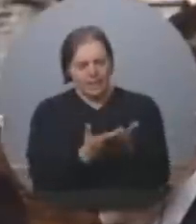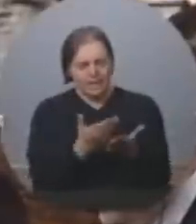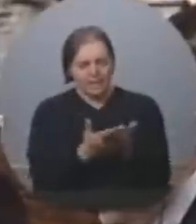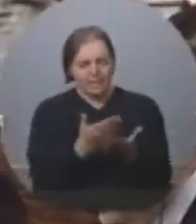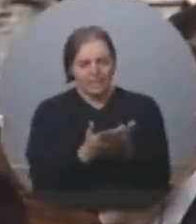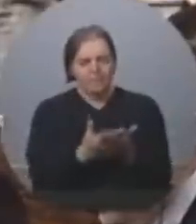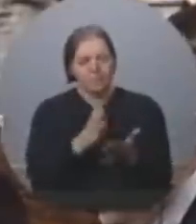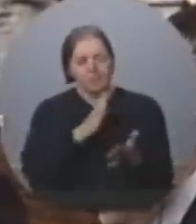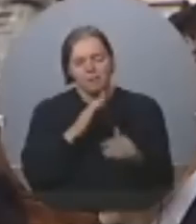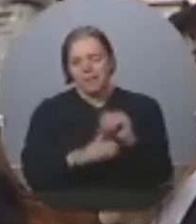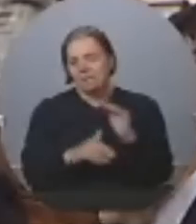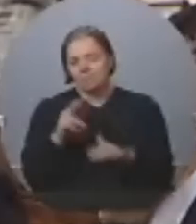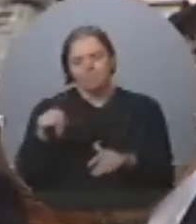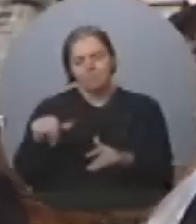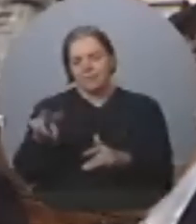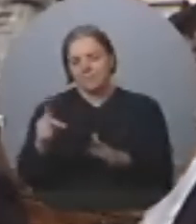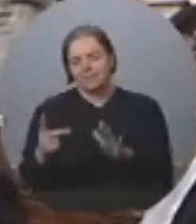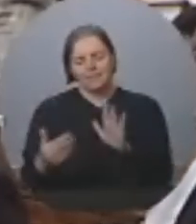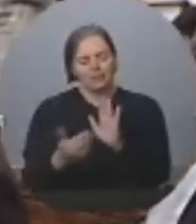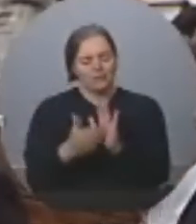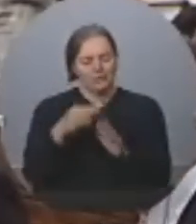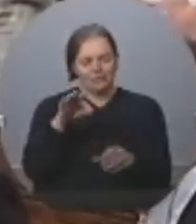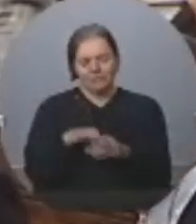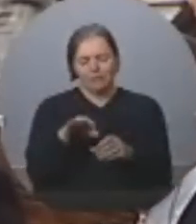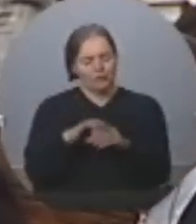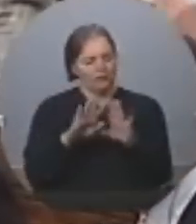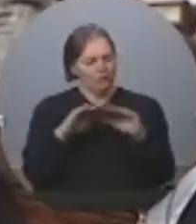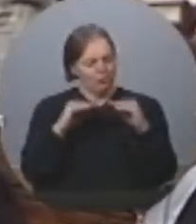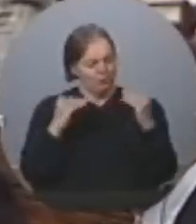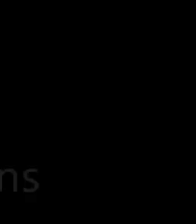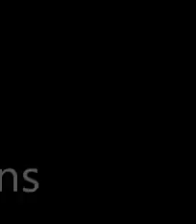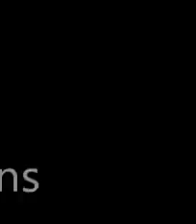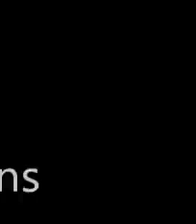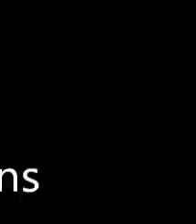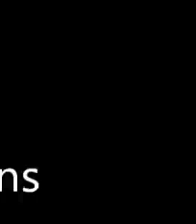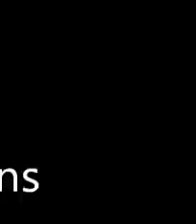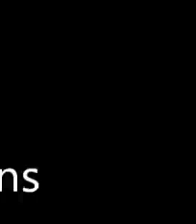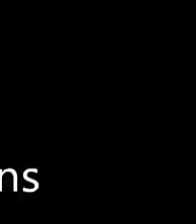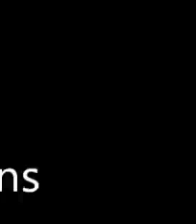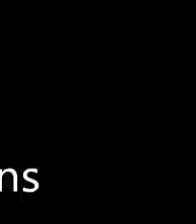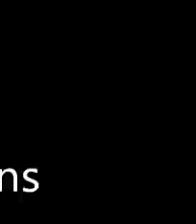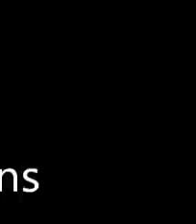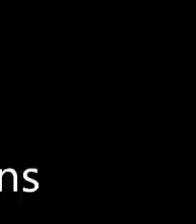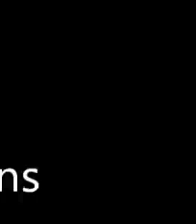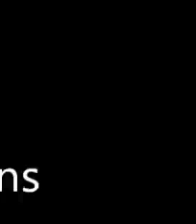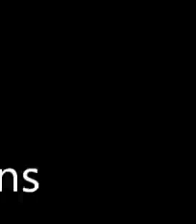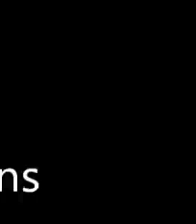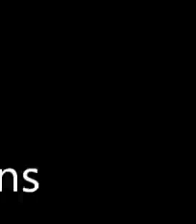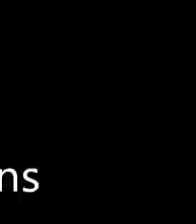unfortunately, the NDPD chose against every single one these initiatives. Can